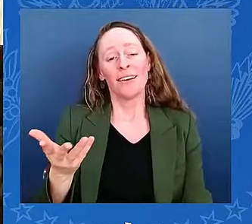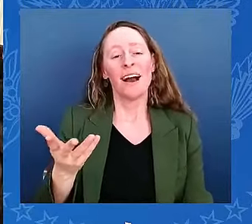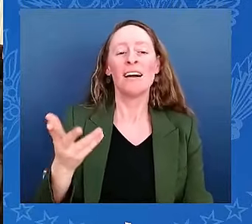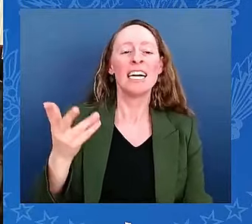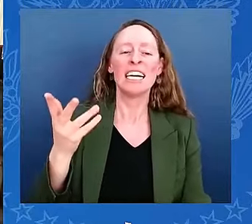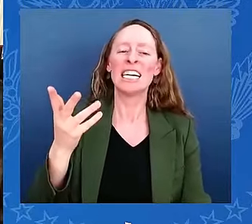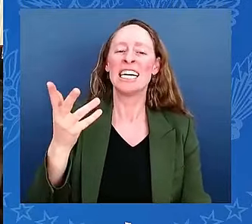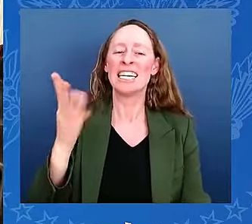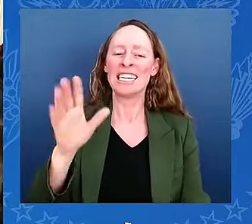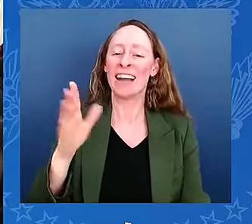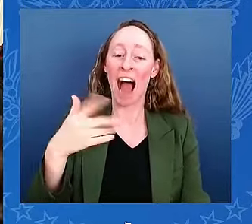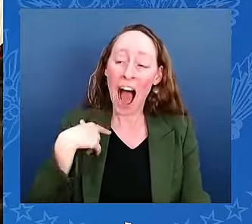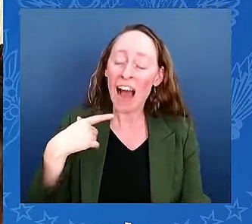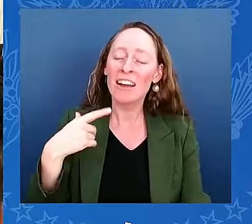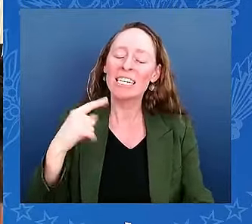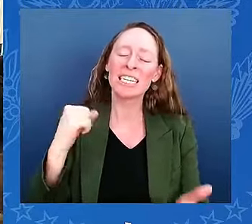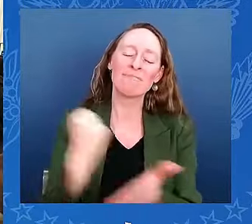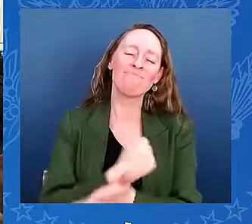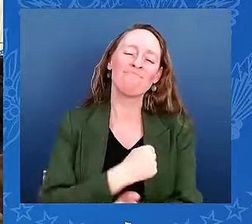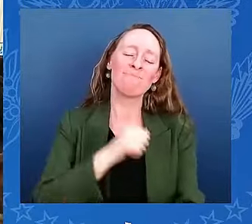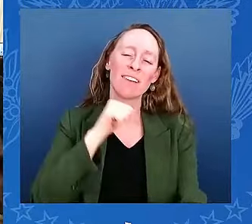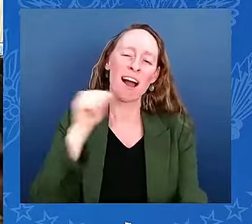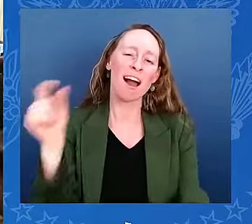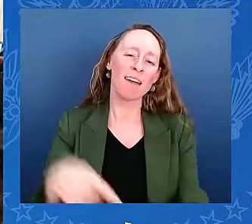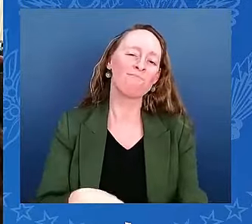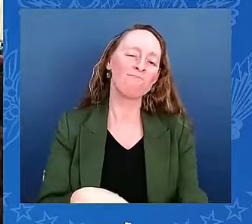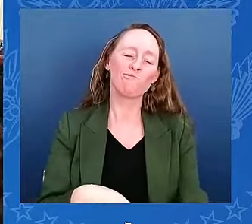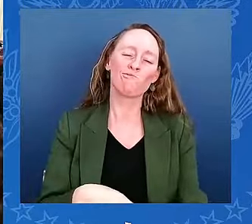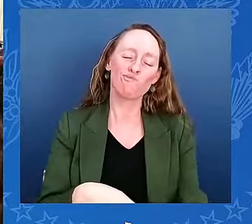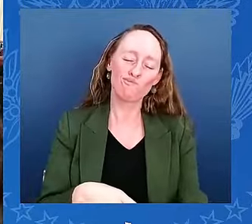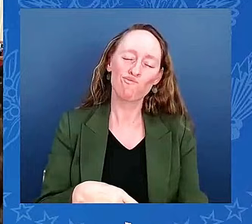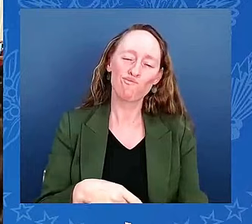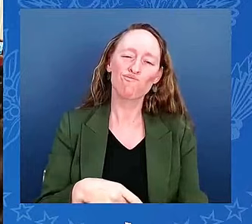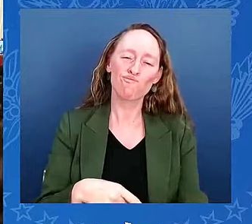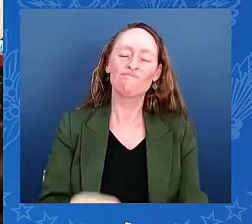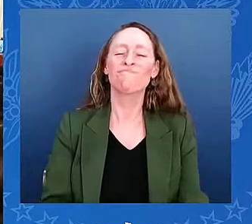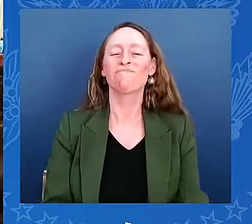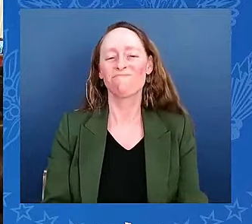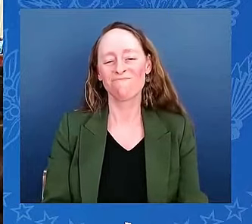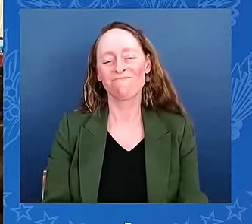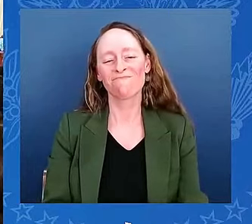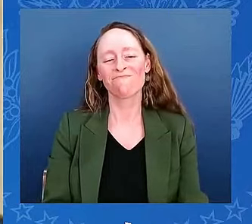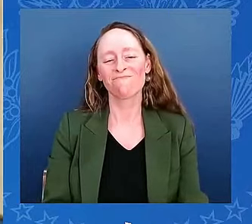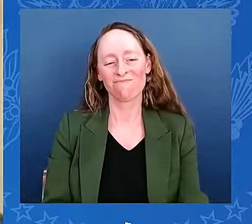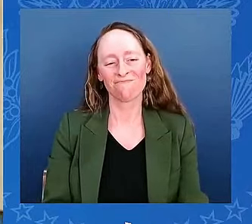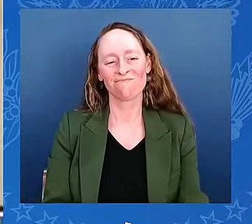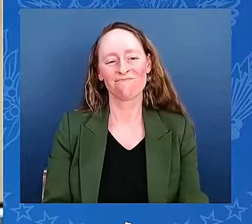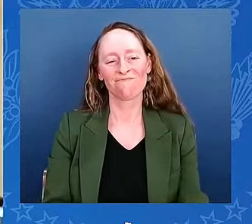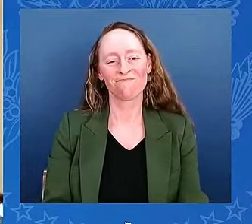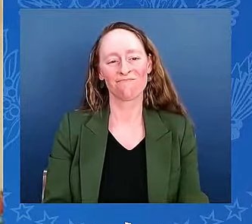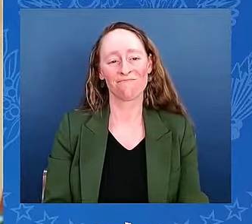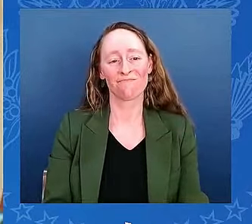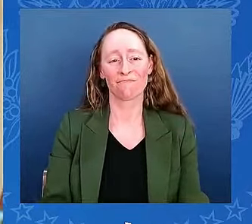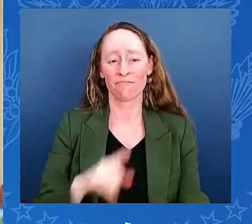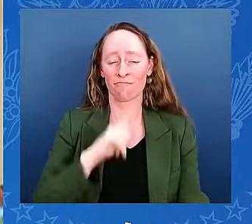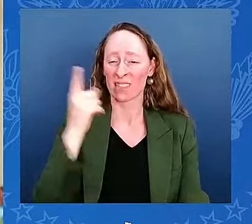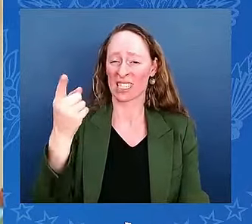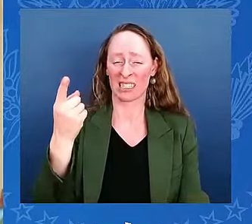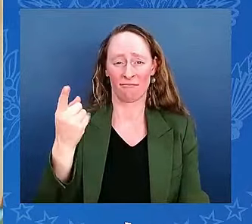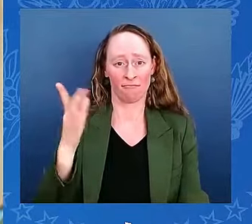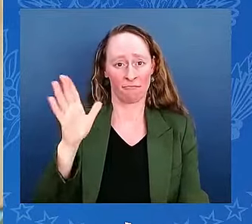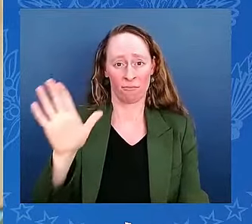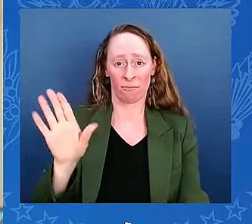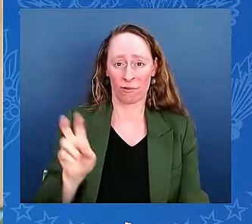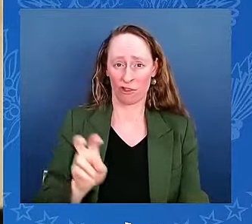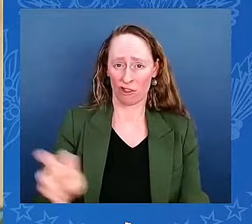You know, we just heard how far that journey could take you. As we watch, Suni Williams wished her a happy